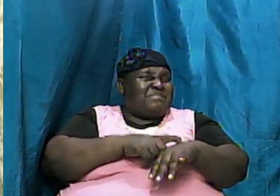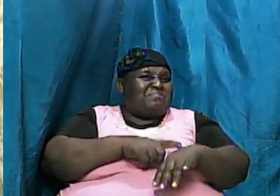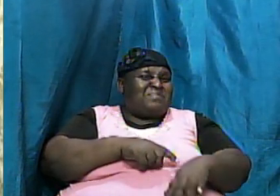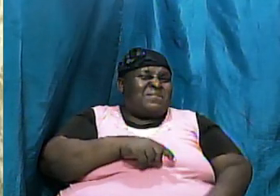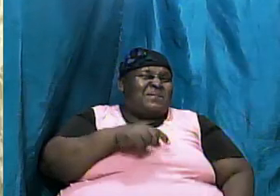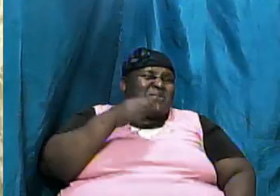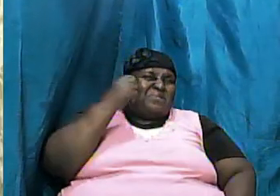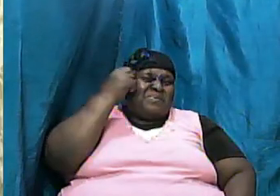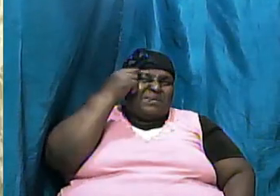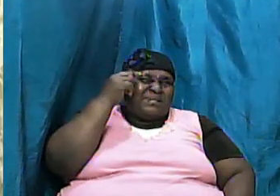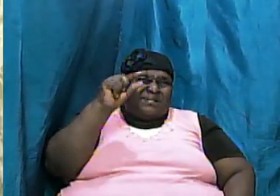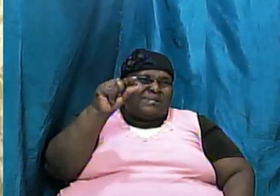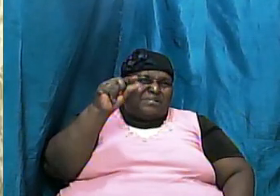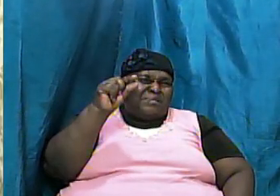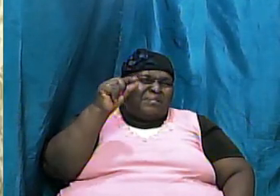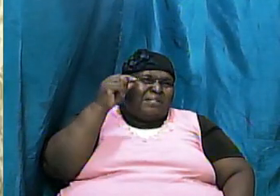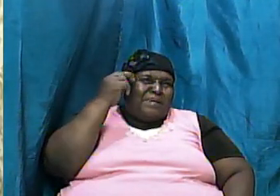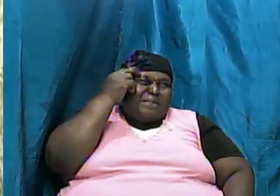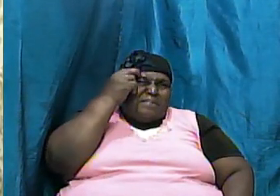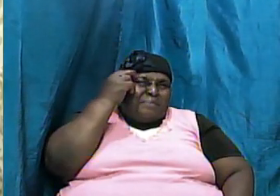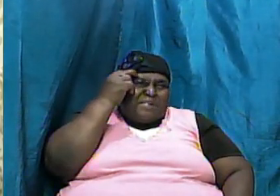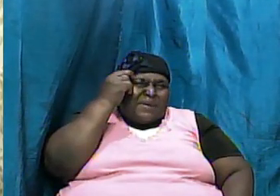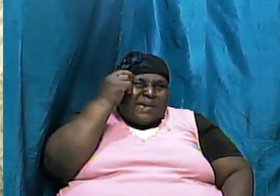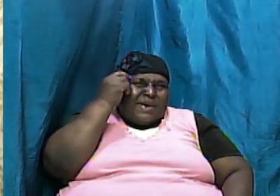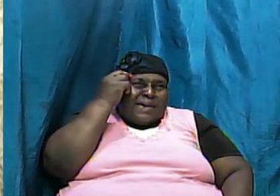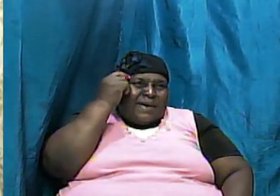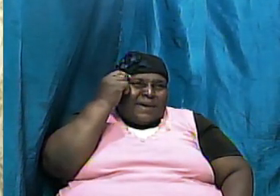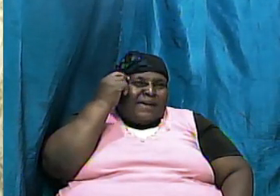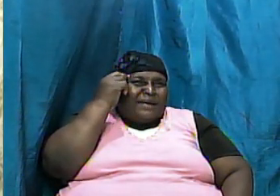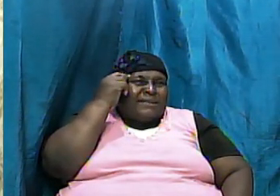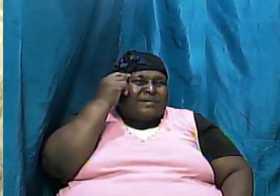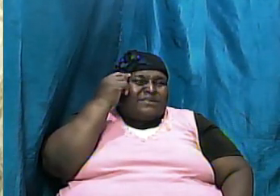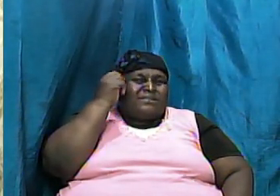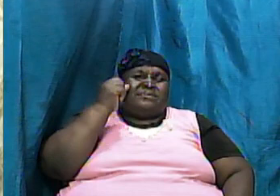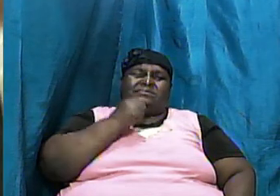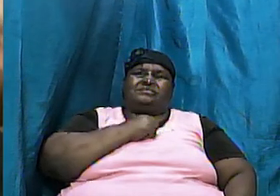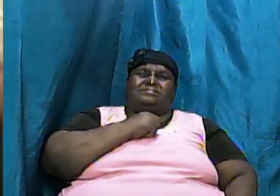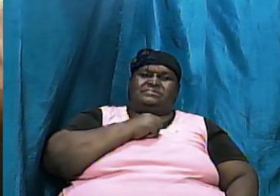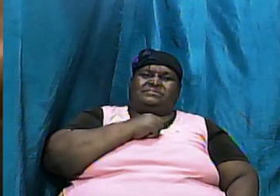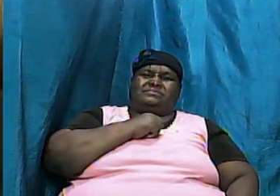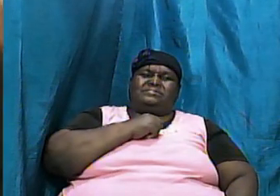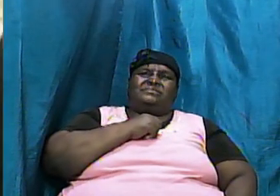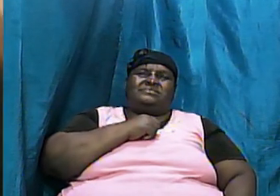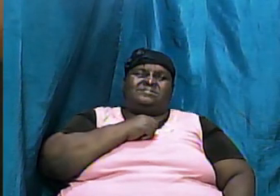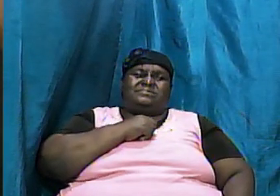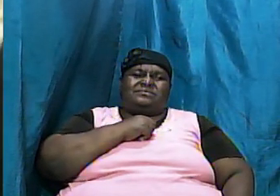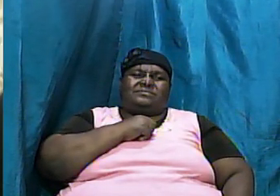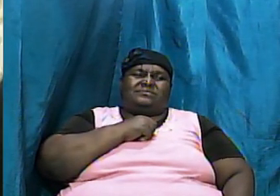comprehension and capacity and ability to reason it would have mean that there was a time